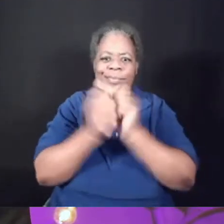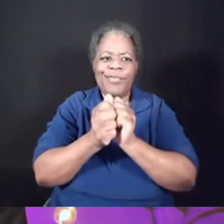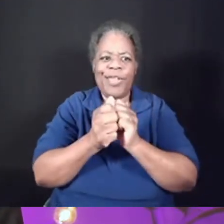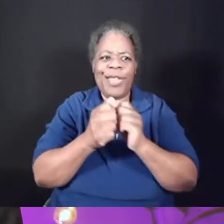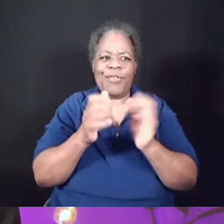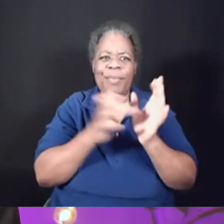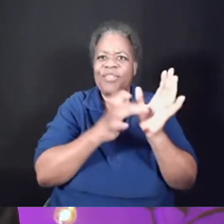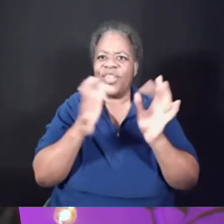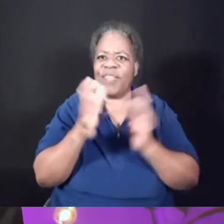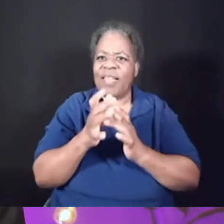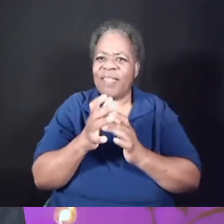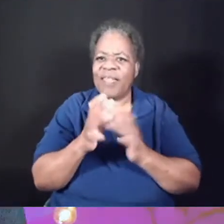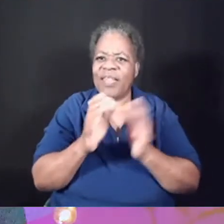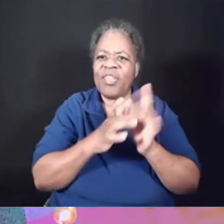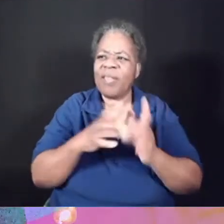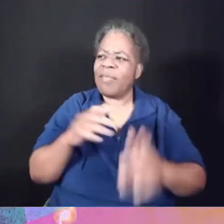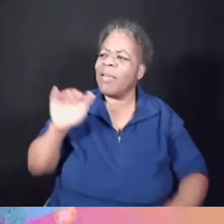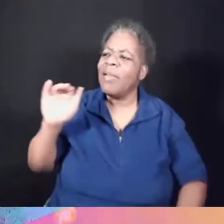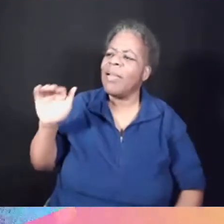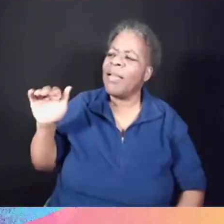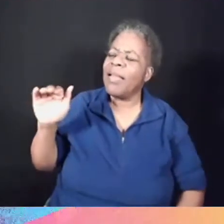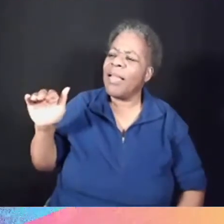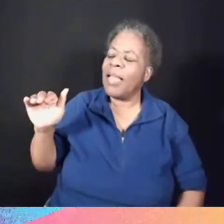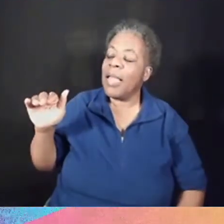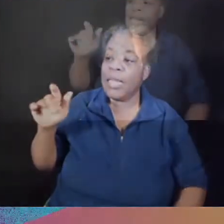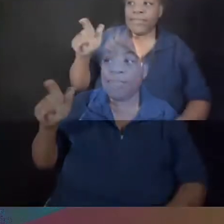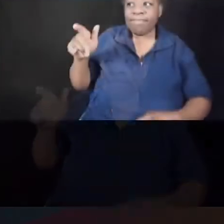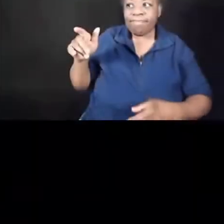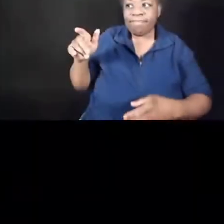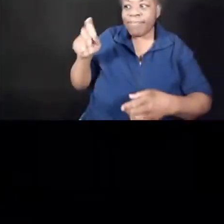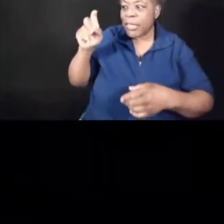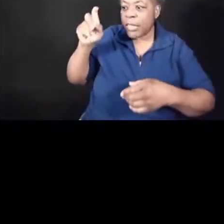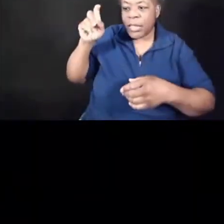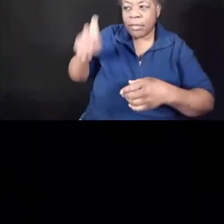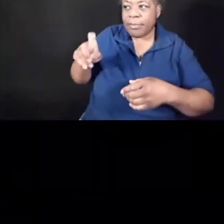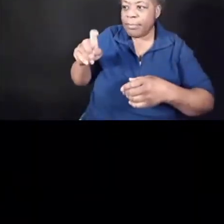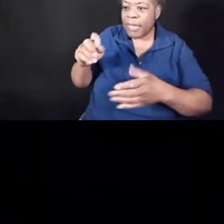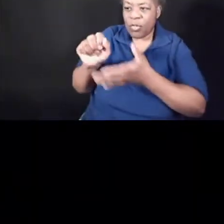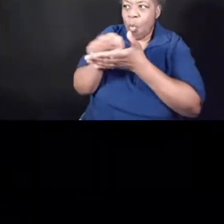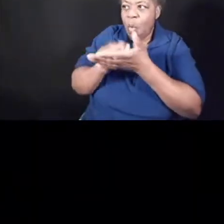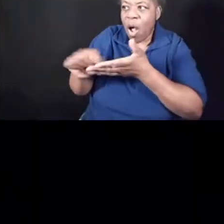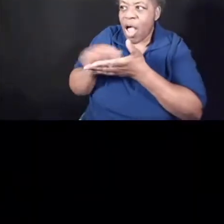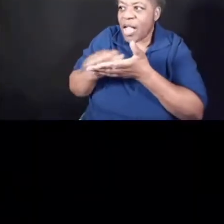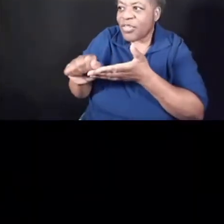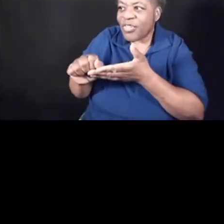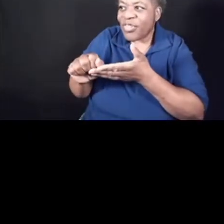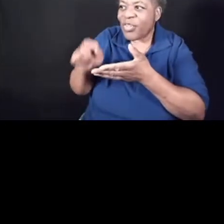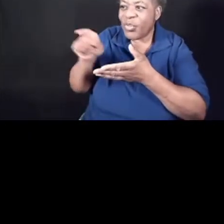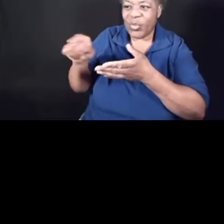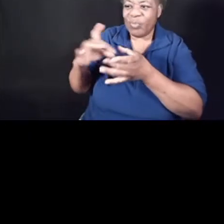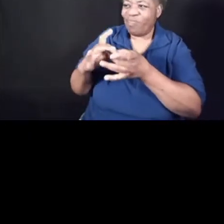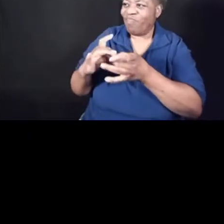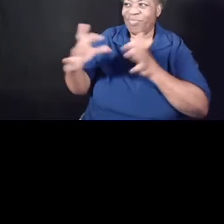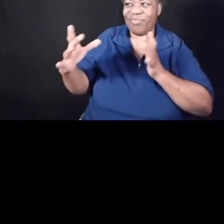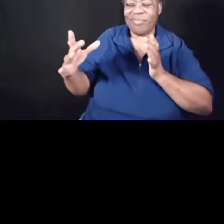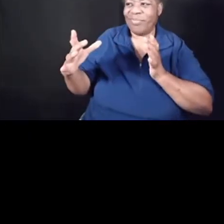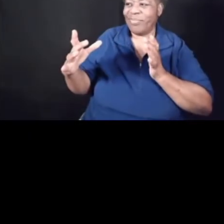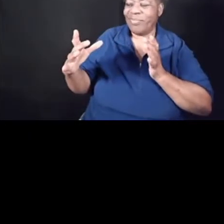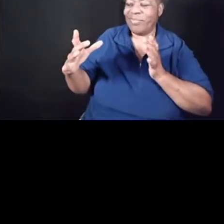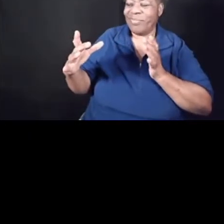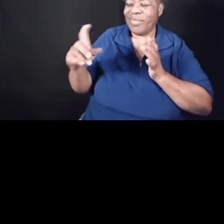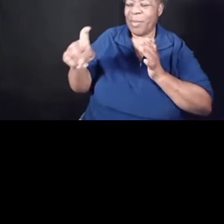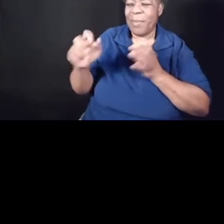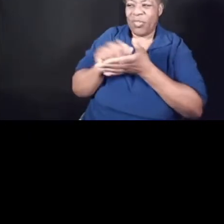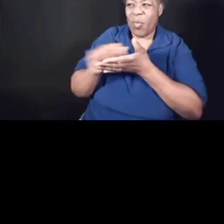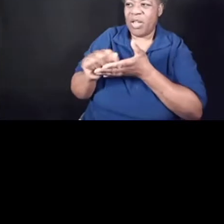And Jesus says to him, he says, Unless I wash you, you have no part with me. So Simon says